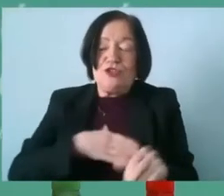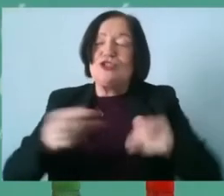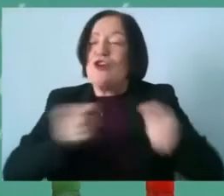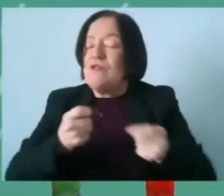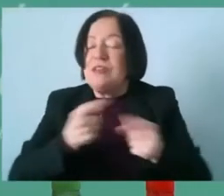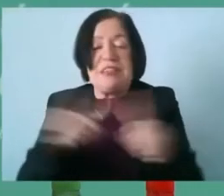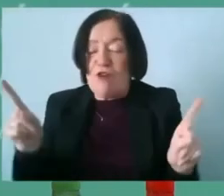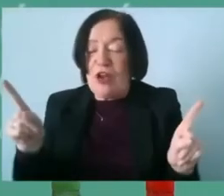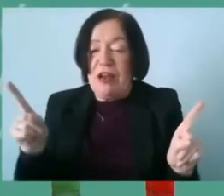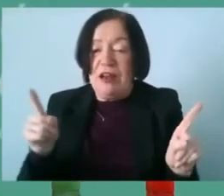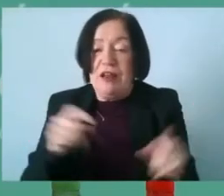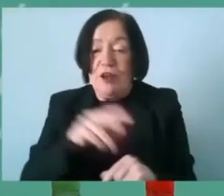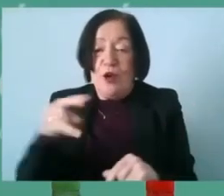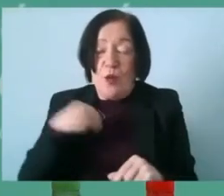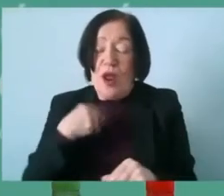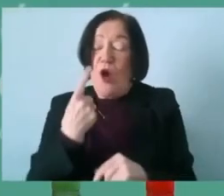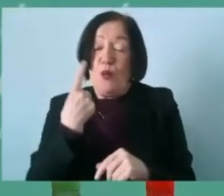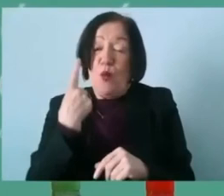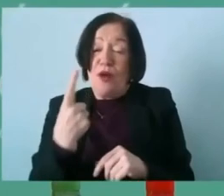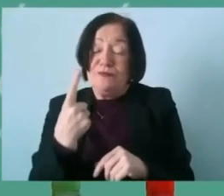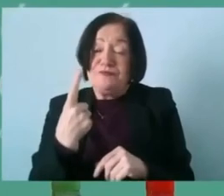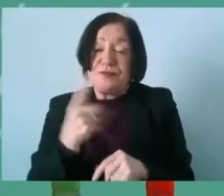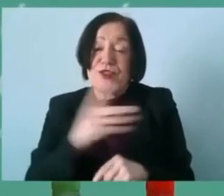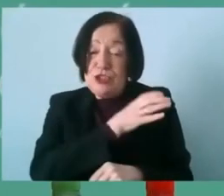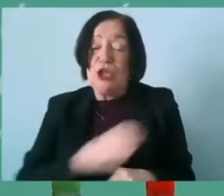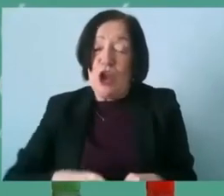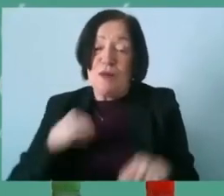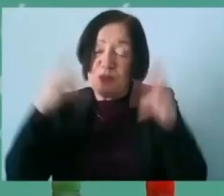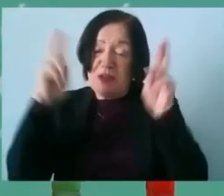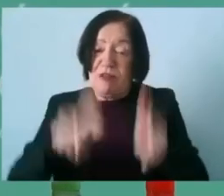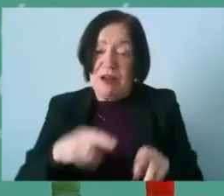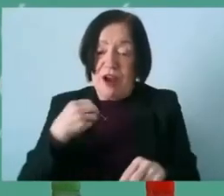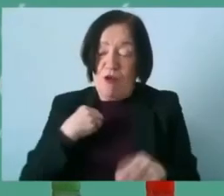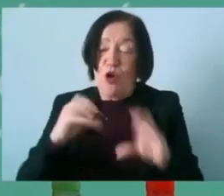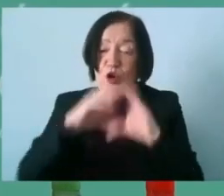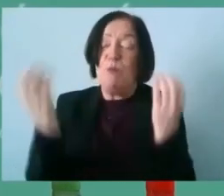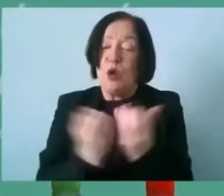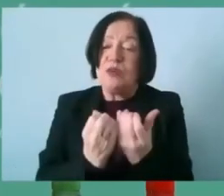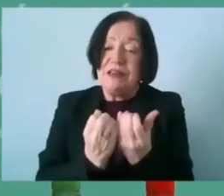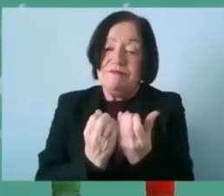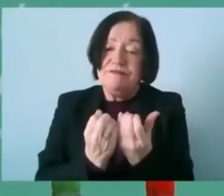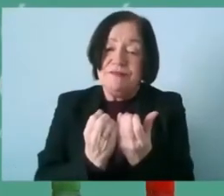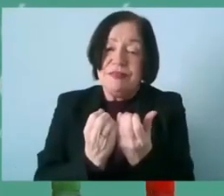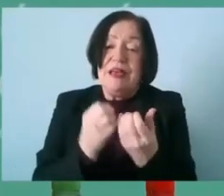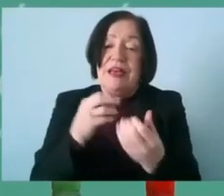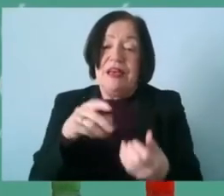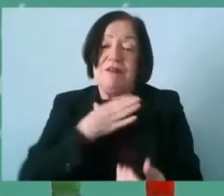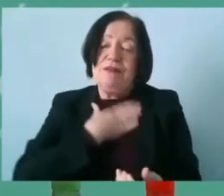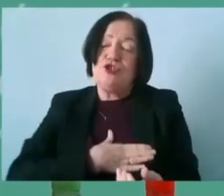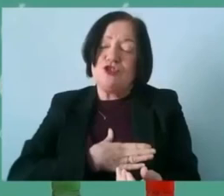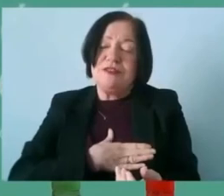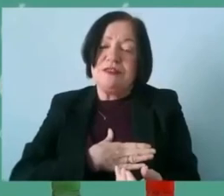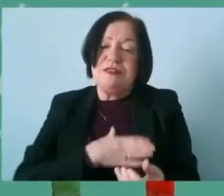we are one um club because we represent our local community and that's the way it is so it will be just the